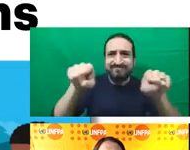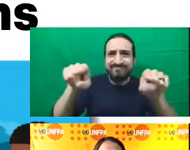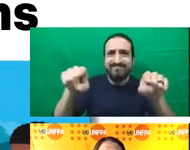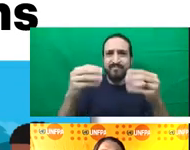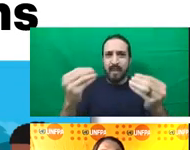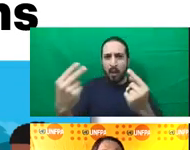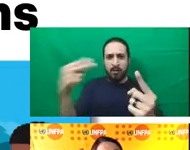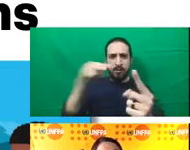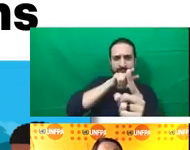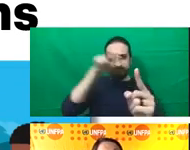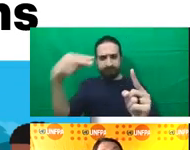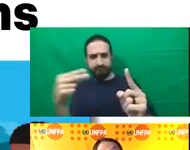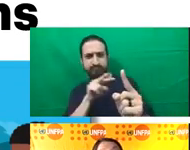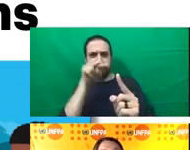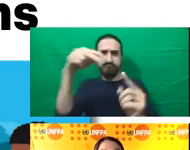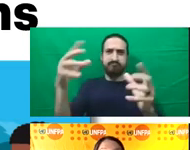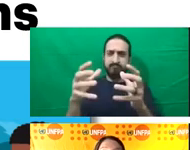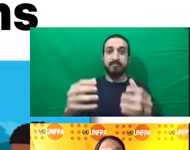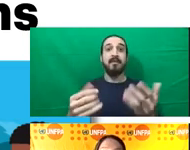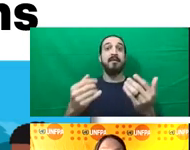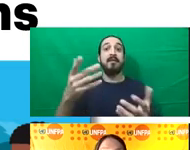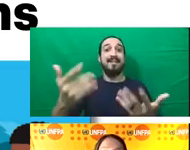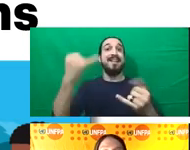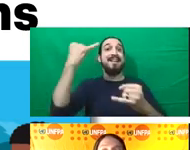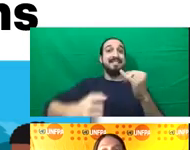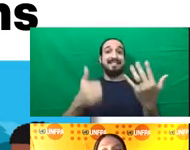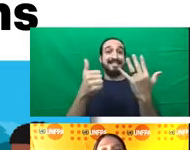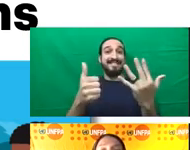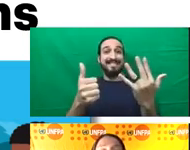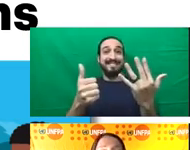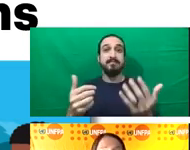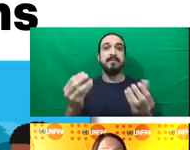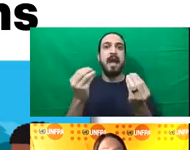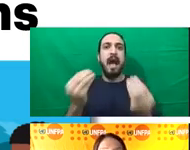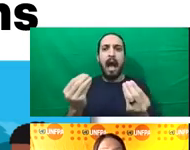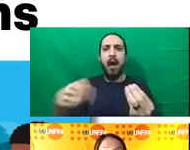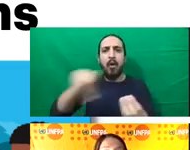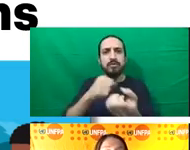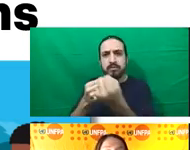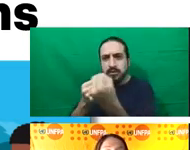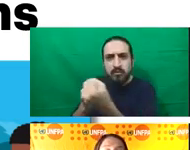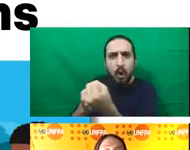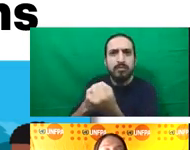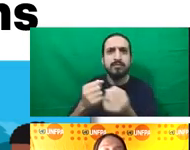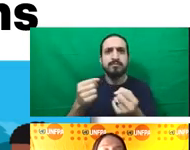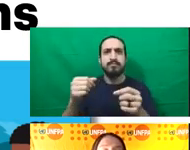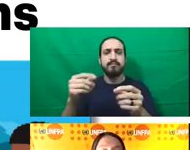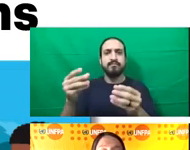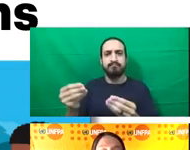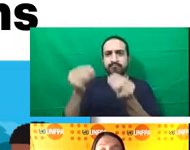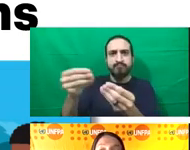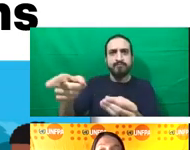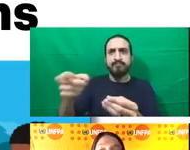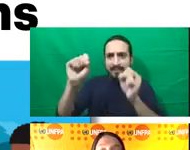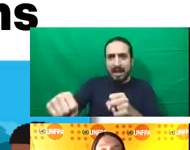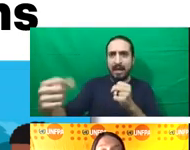may have indirect impacts and benefits on SRHR. We didn't see a lot of actions around direct